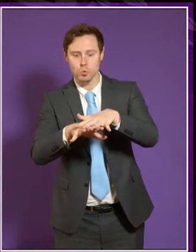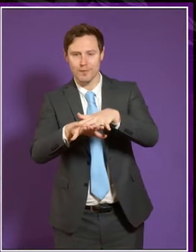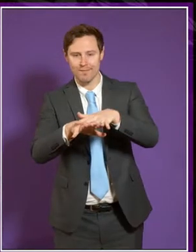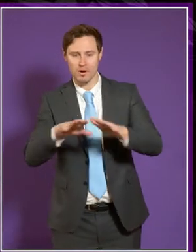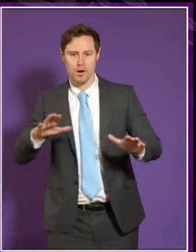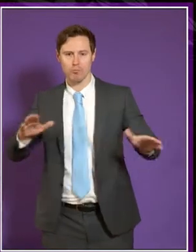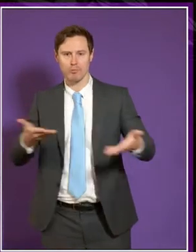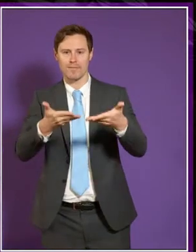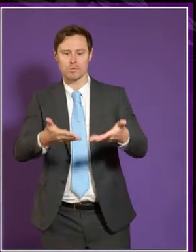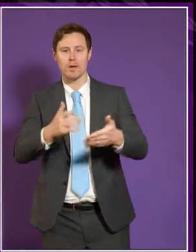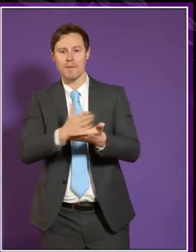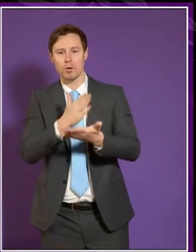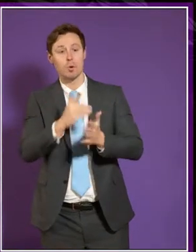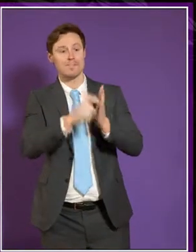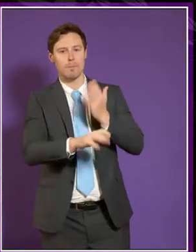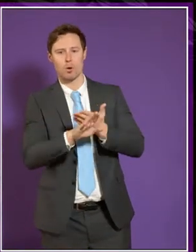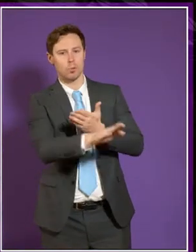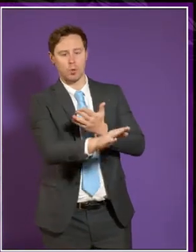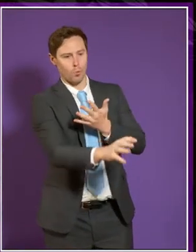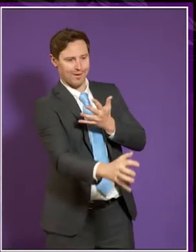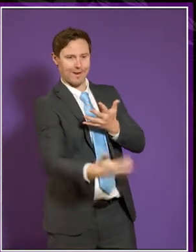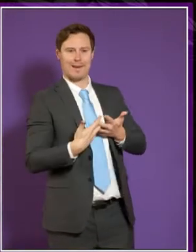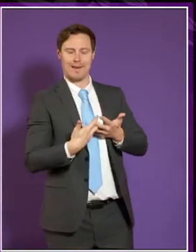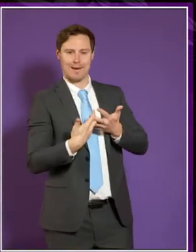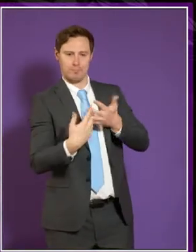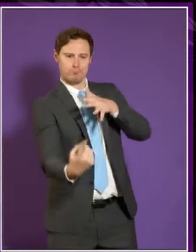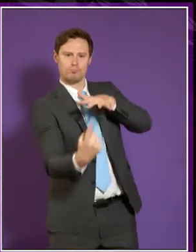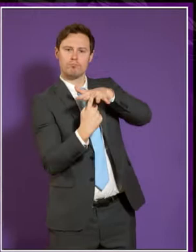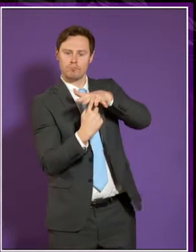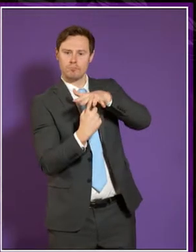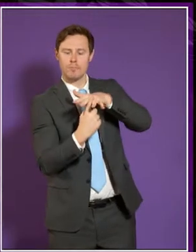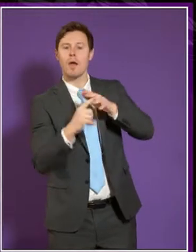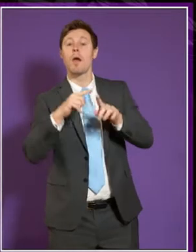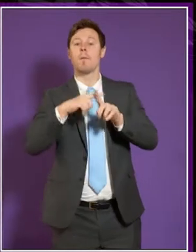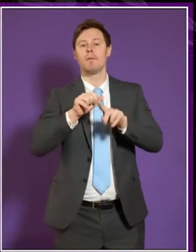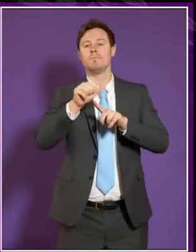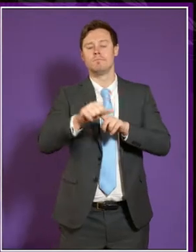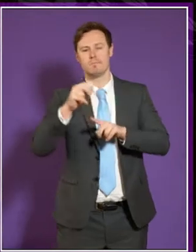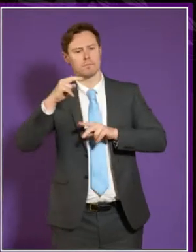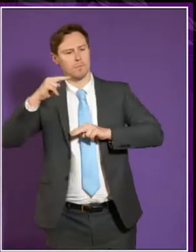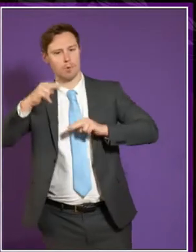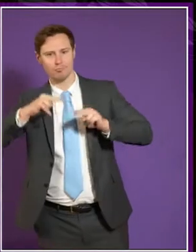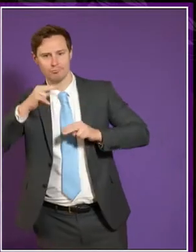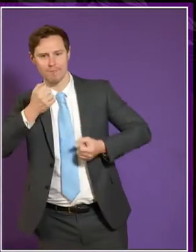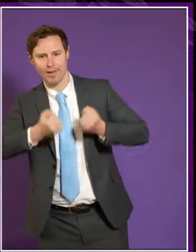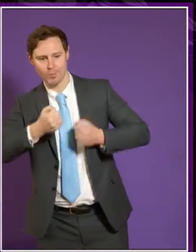disabled students are not excluded in any way, and inevitably monitoring and evaluation of those initiatives.